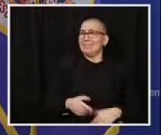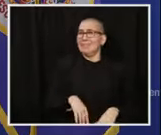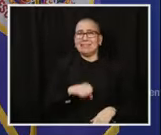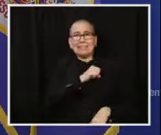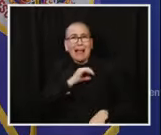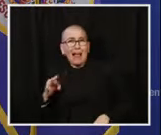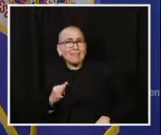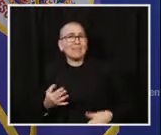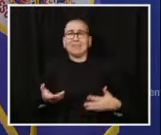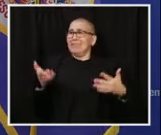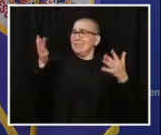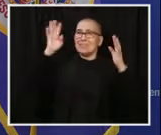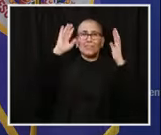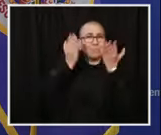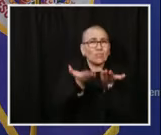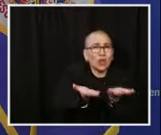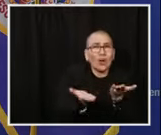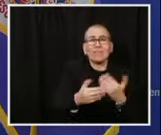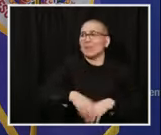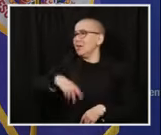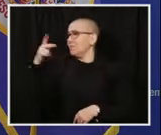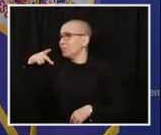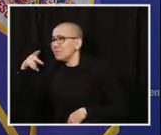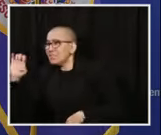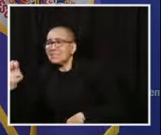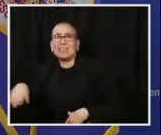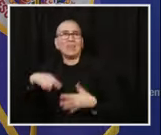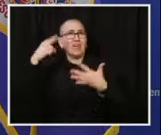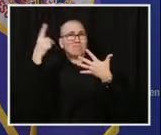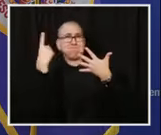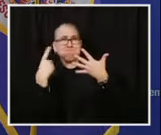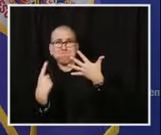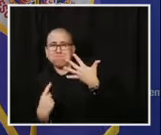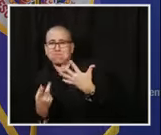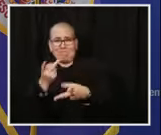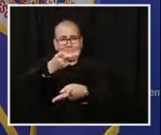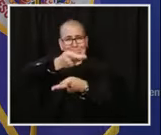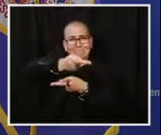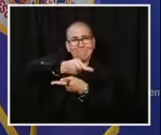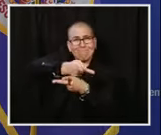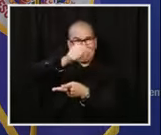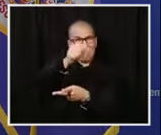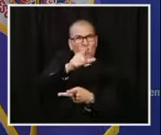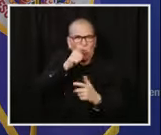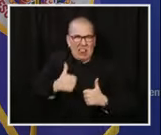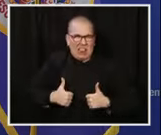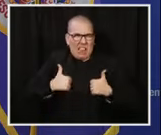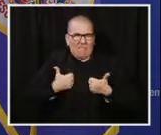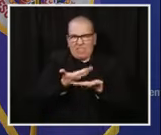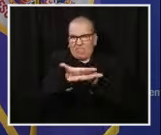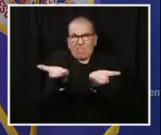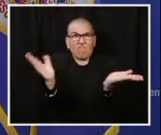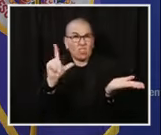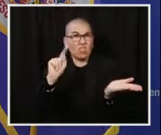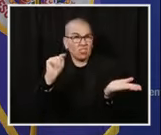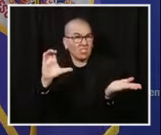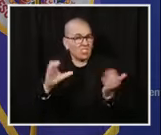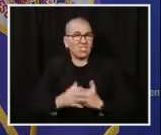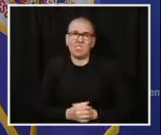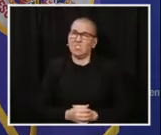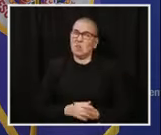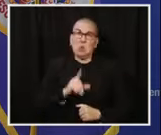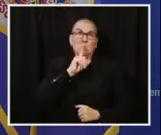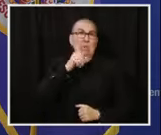care and the acute care healthcare systems, and offering infection control consultation. So we're very, very grateful for the role of